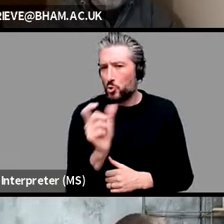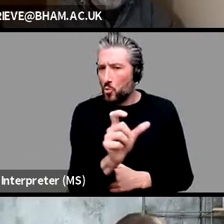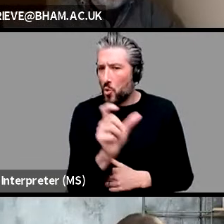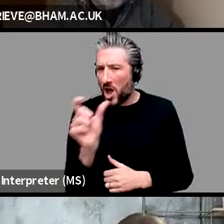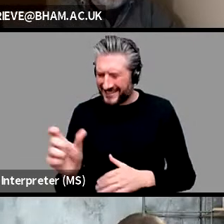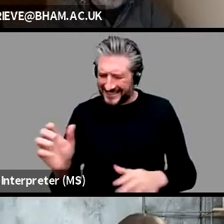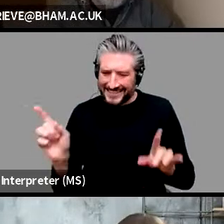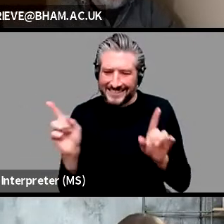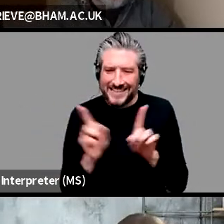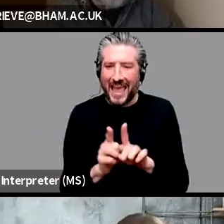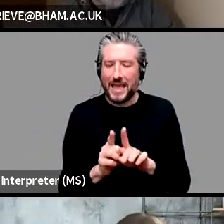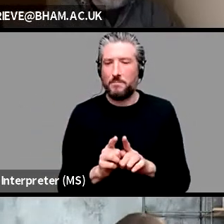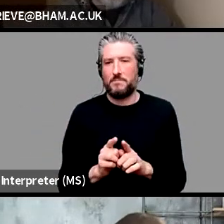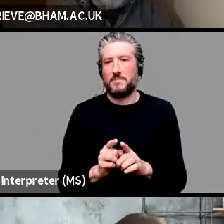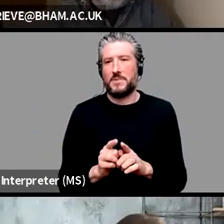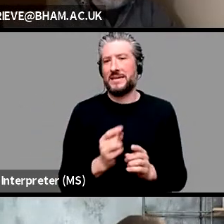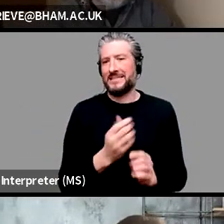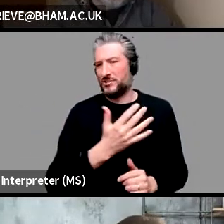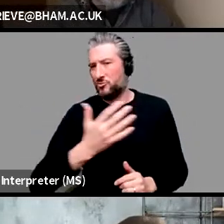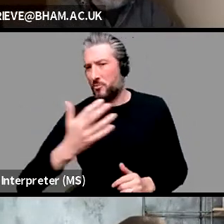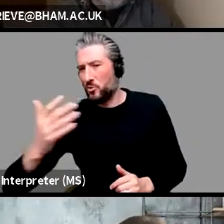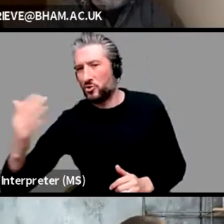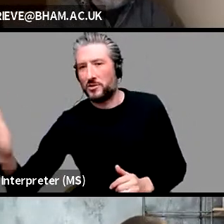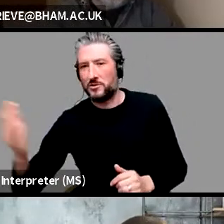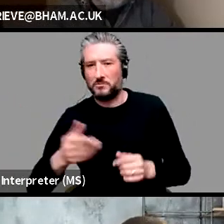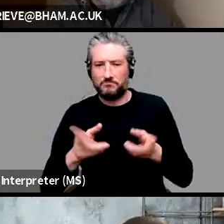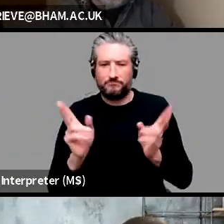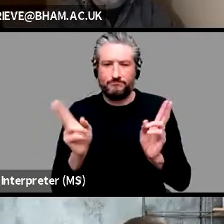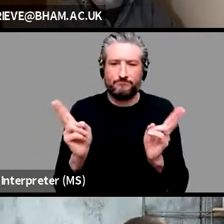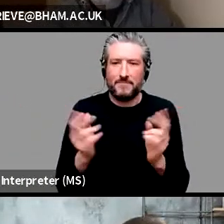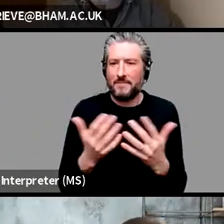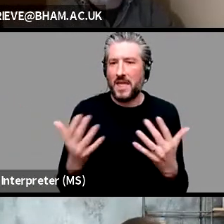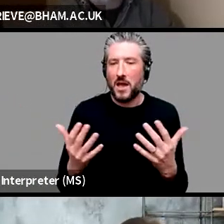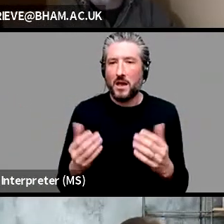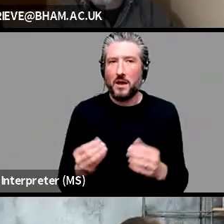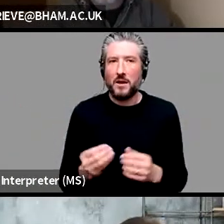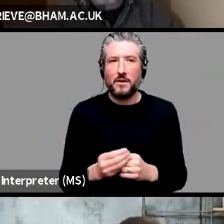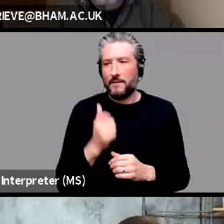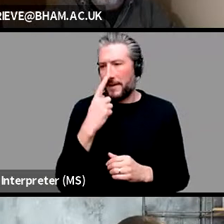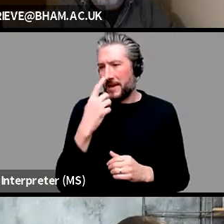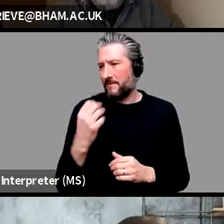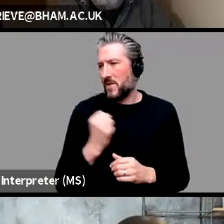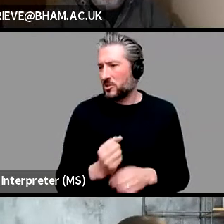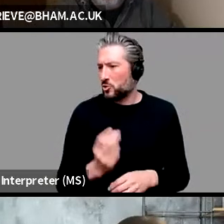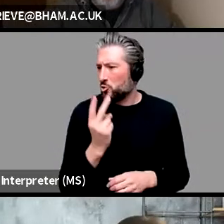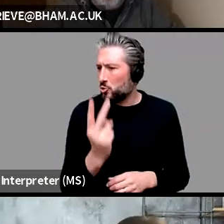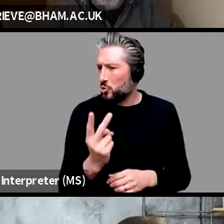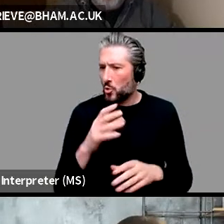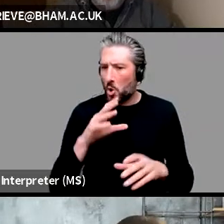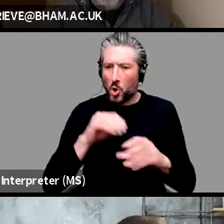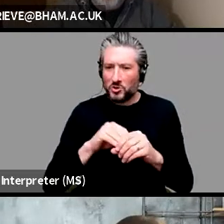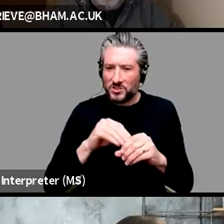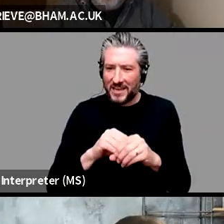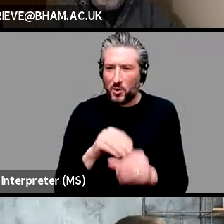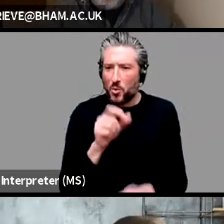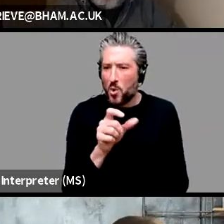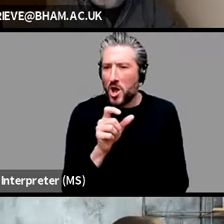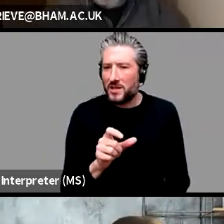Um, I mean, that might be a case, but you don't find two content words that are in Washington say that. mean, there might be,